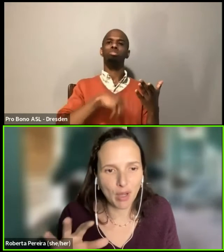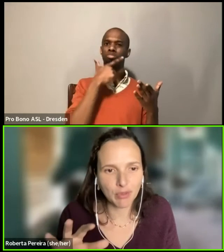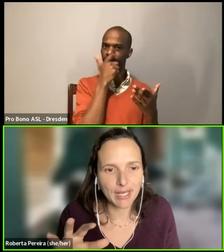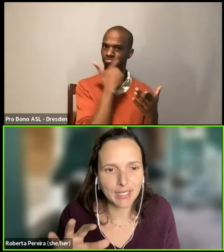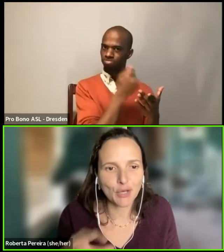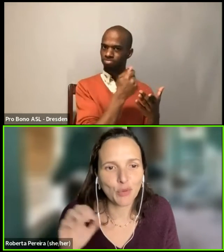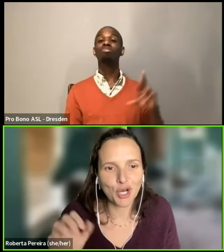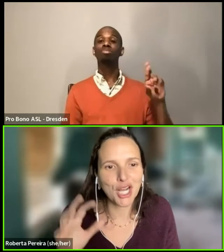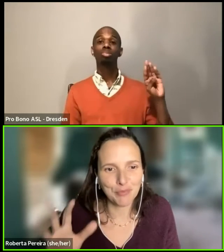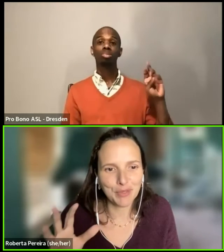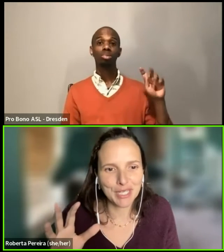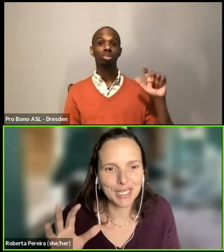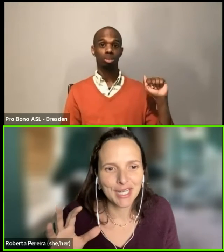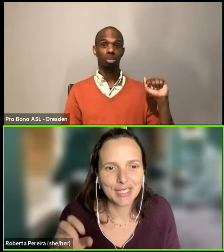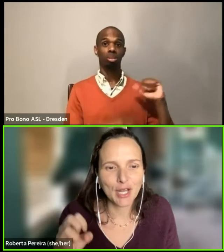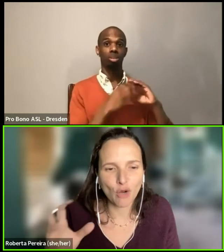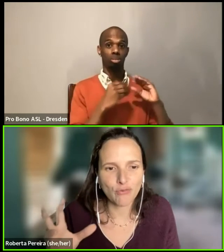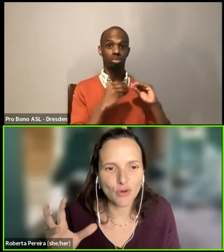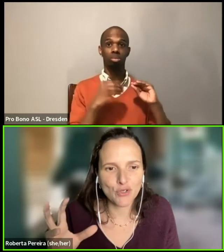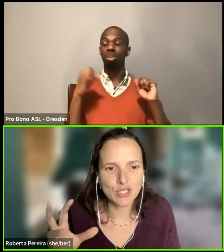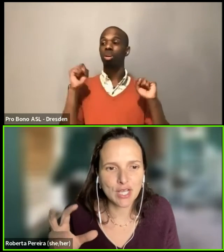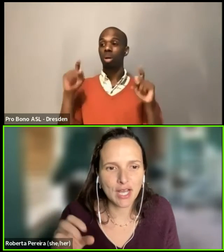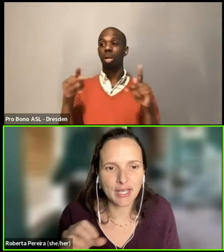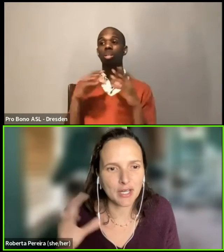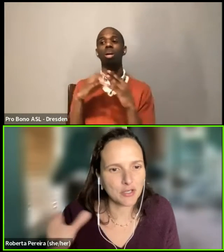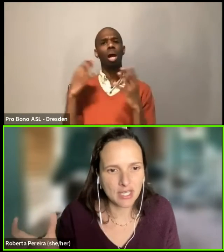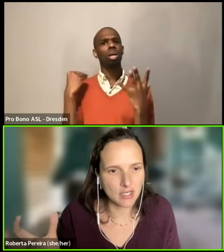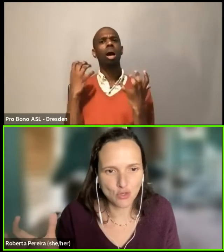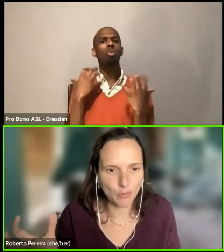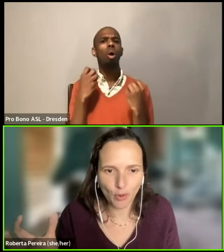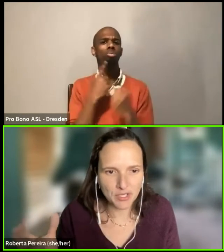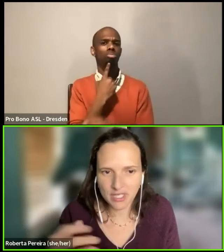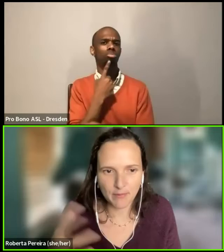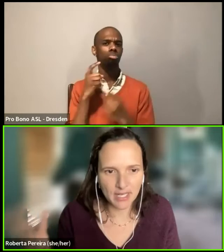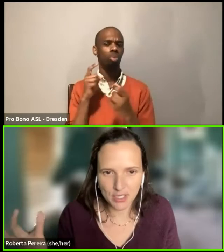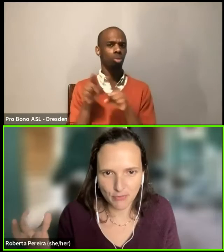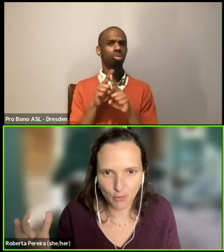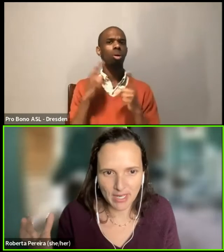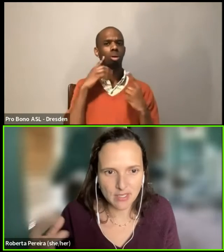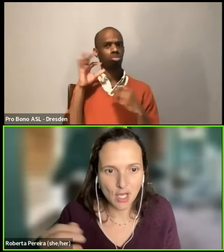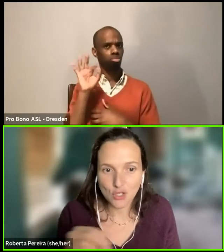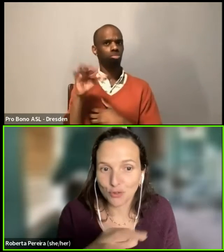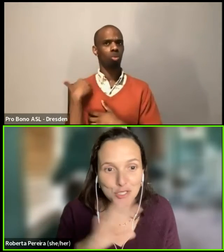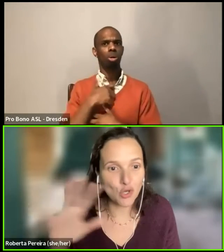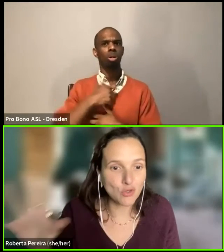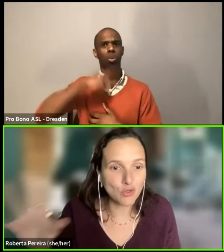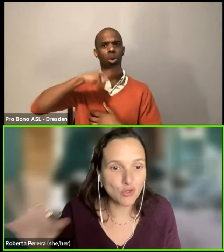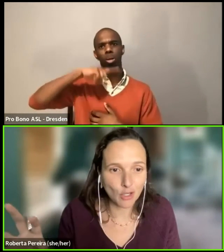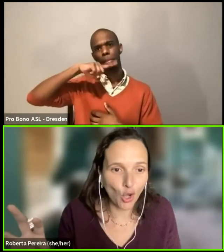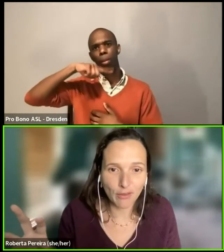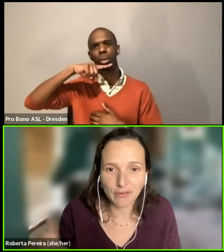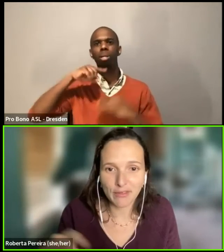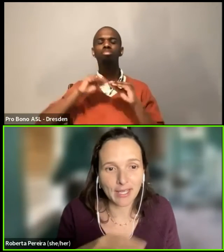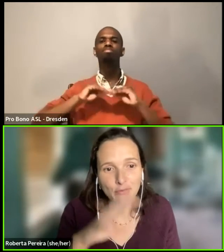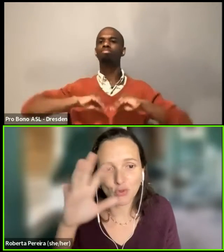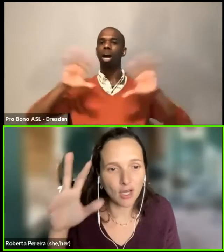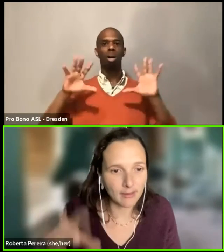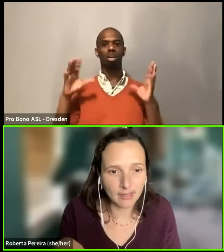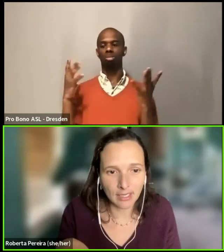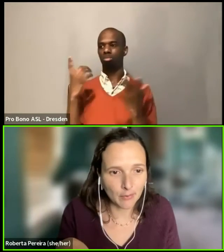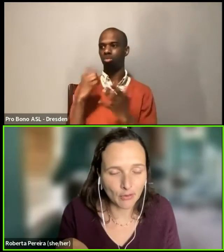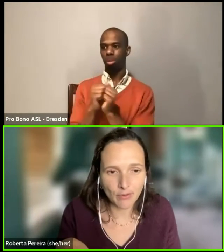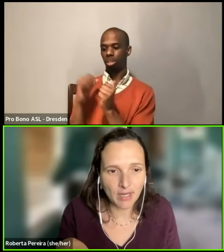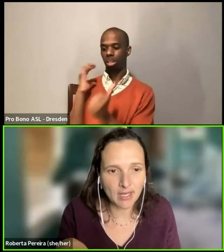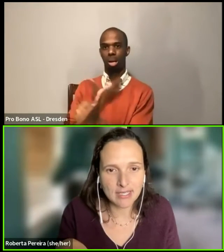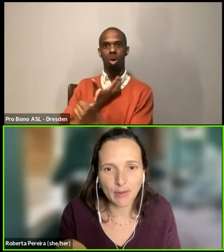are very public that we are a company that offers, uh, caretaking support in many different ways. So this goes out and all of us, like if you